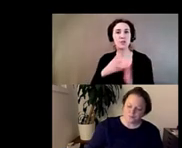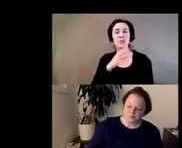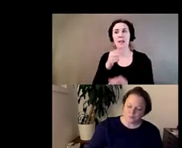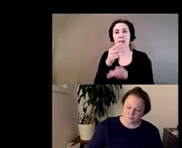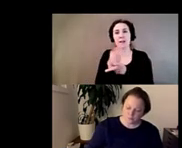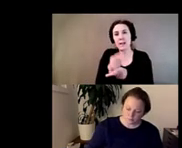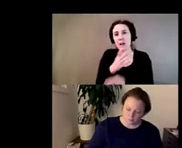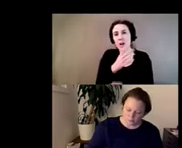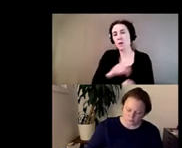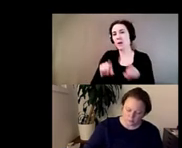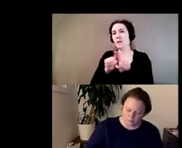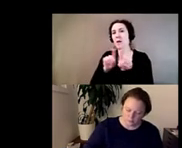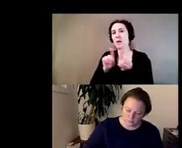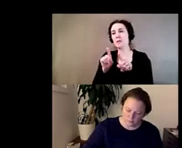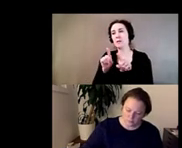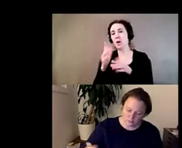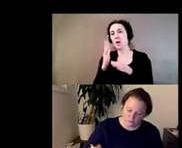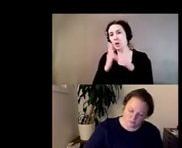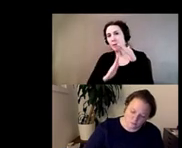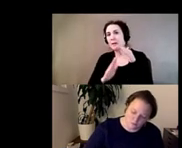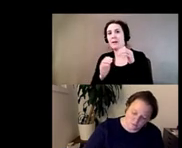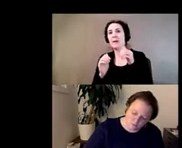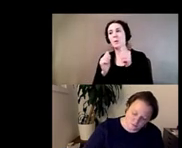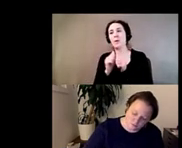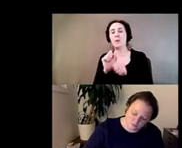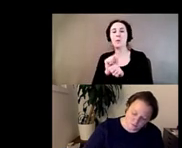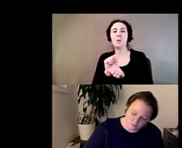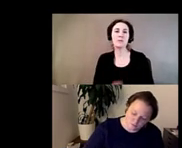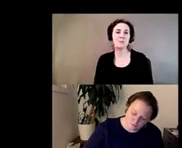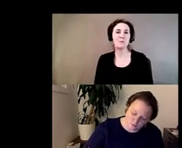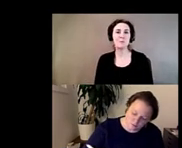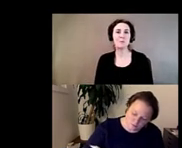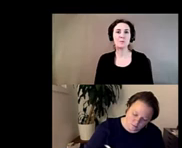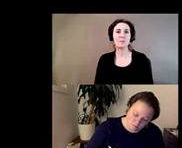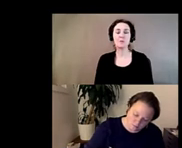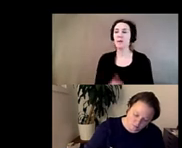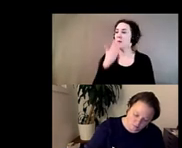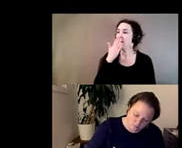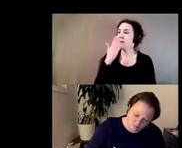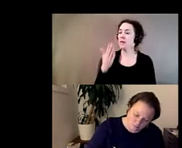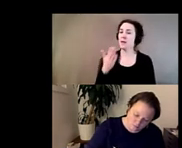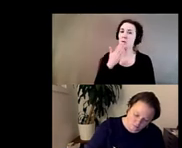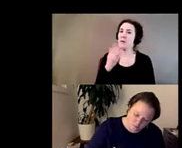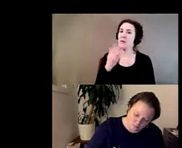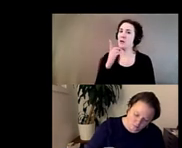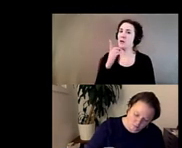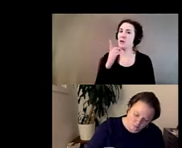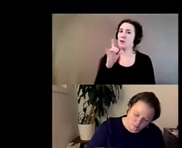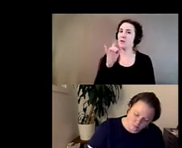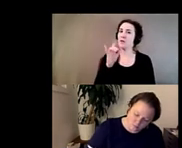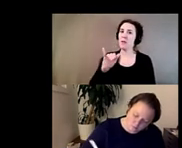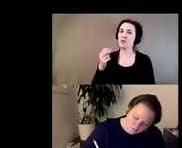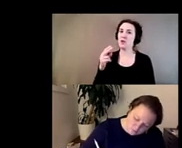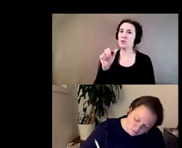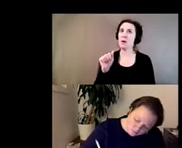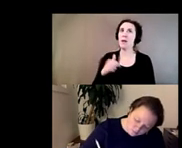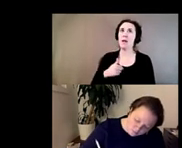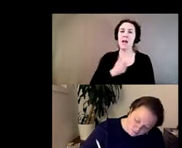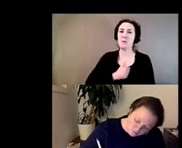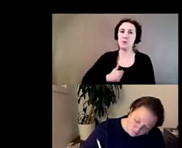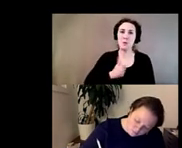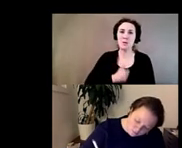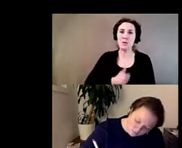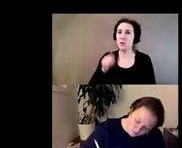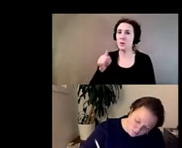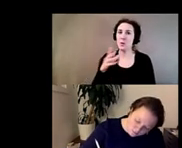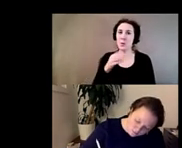a kind of humility in relationship to the work thank you thank you for that uh joshua and i'm i'm so sorry that you